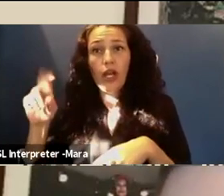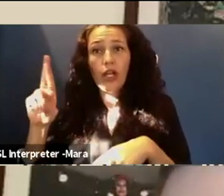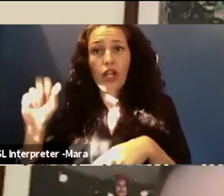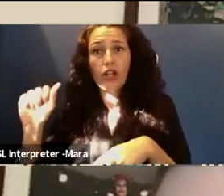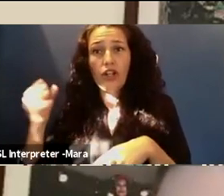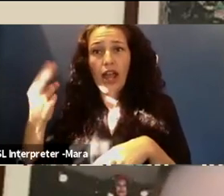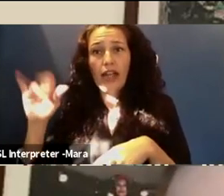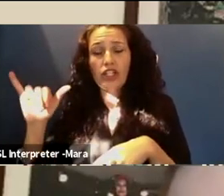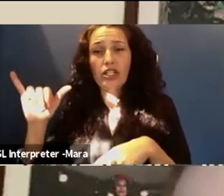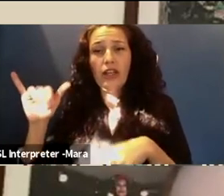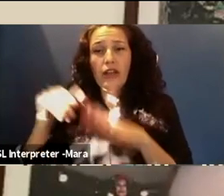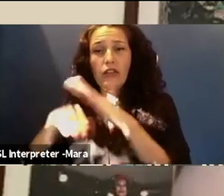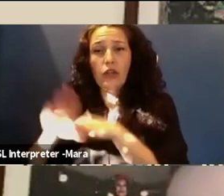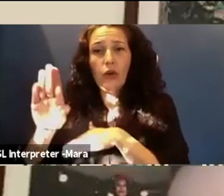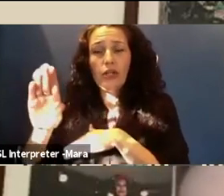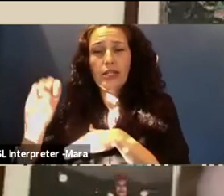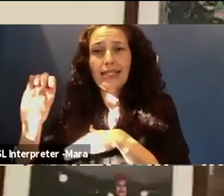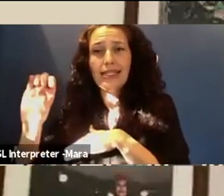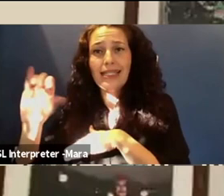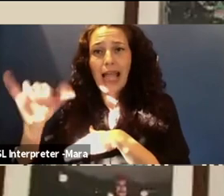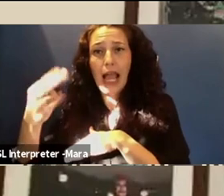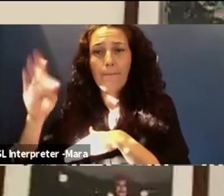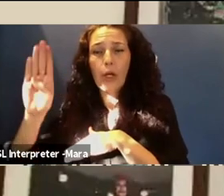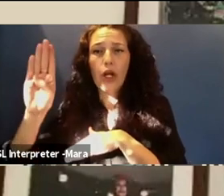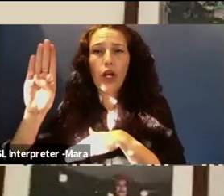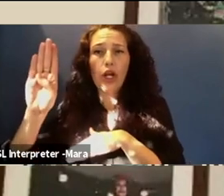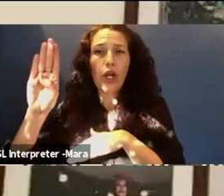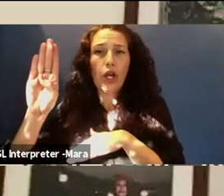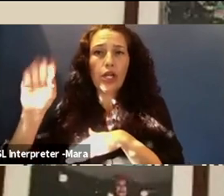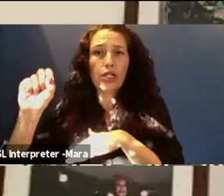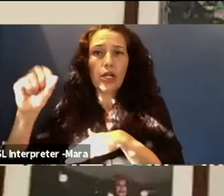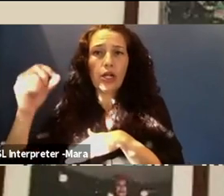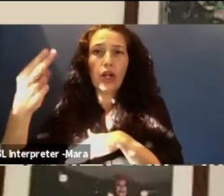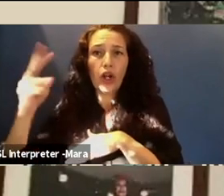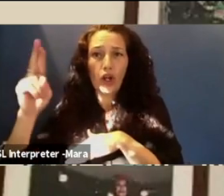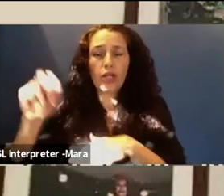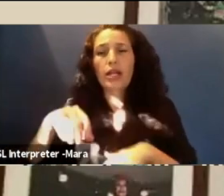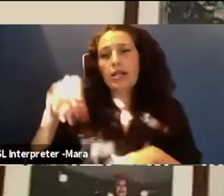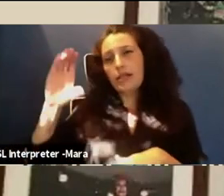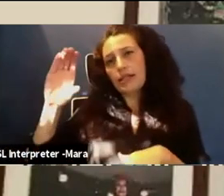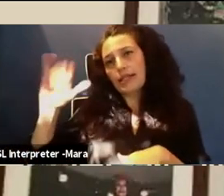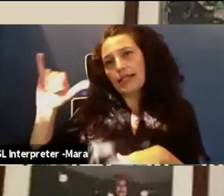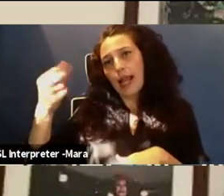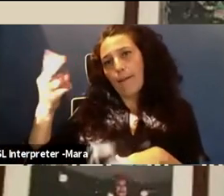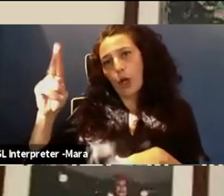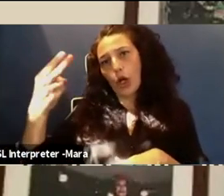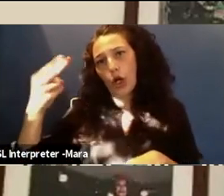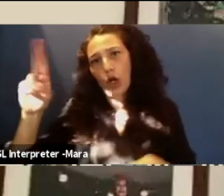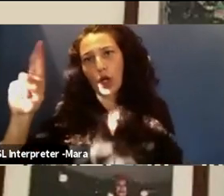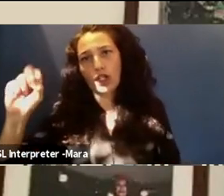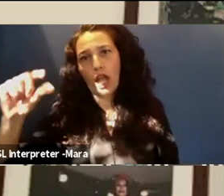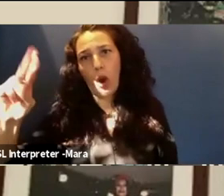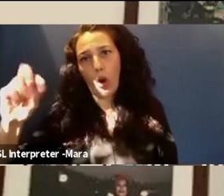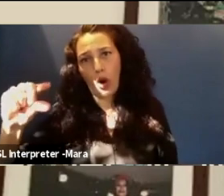if you go to cyber.org, C-Y-B-H-E-R.org and hit camps, you'll